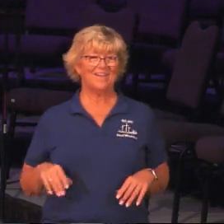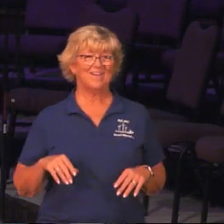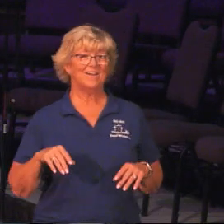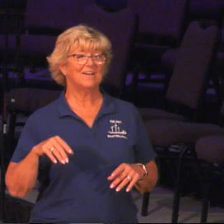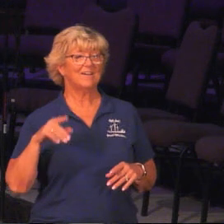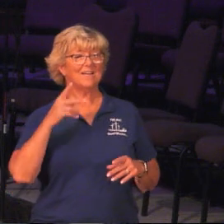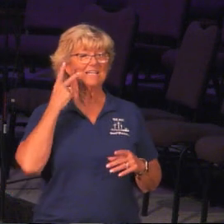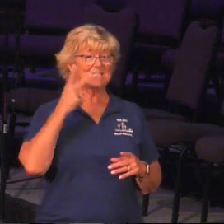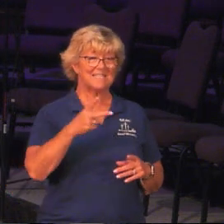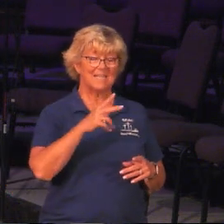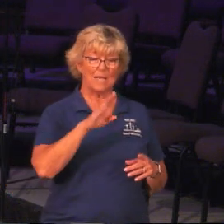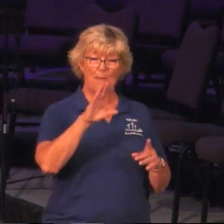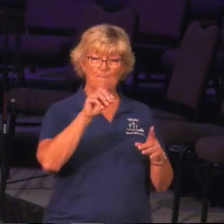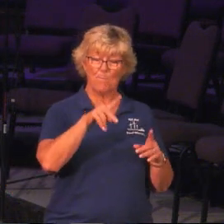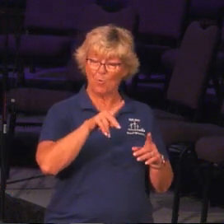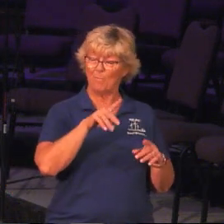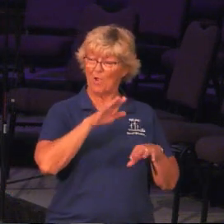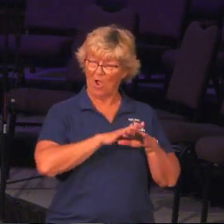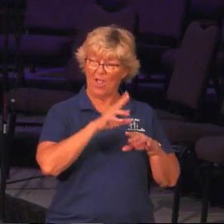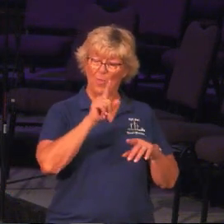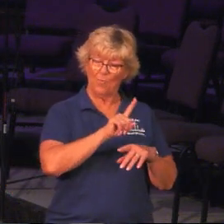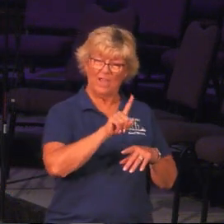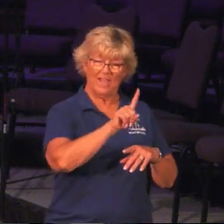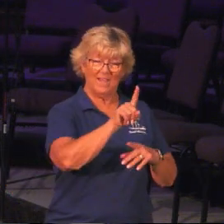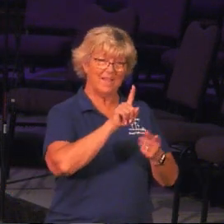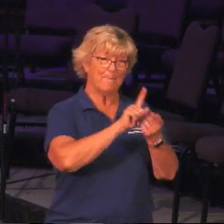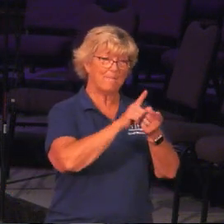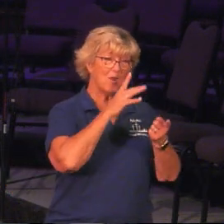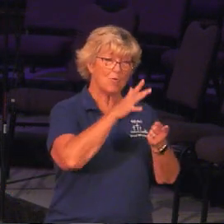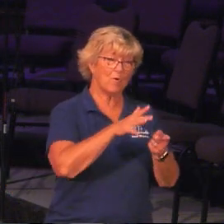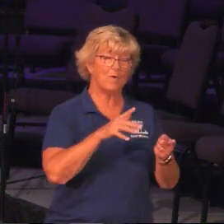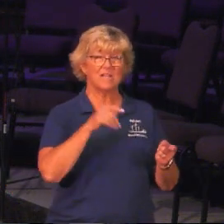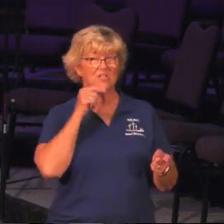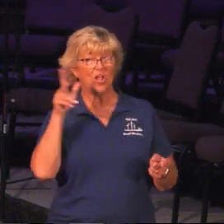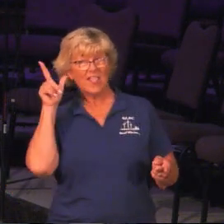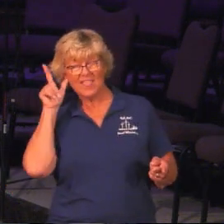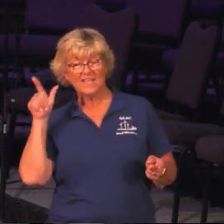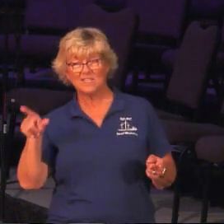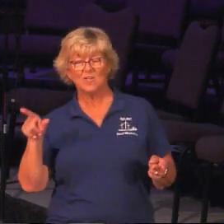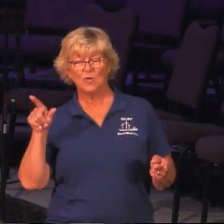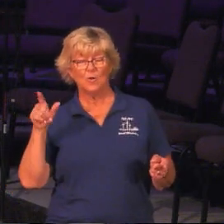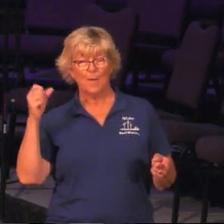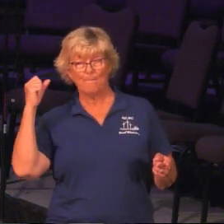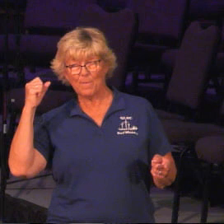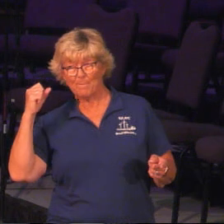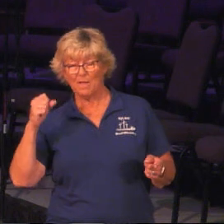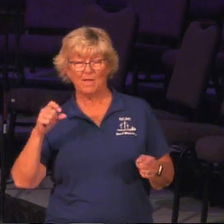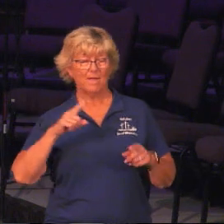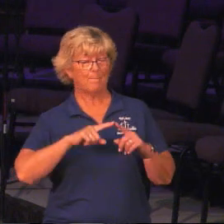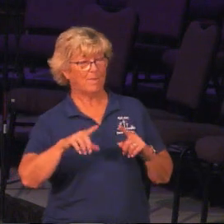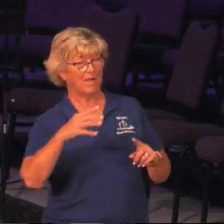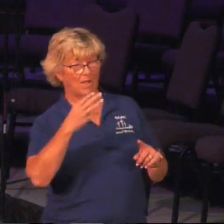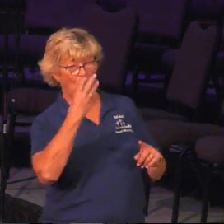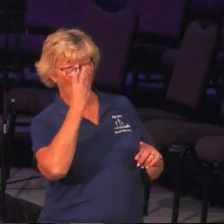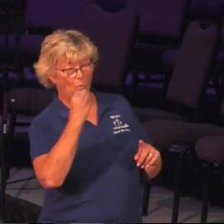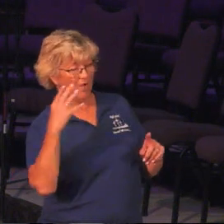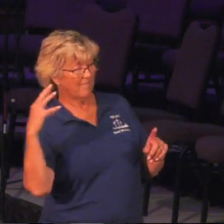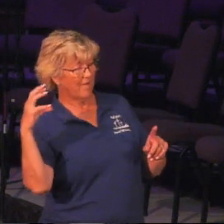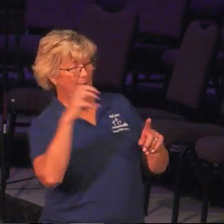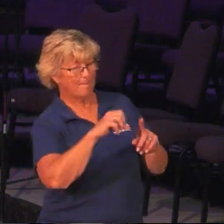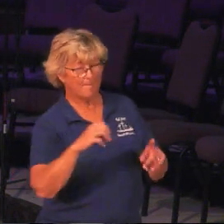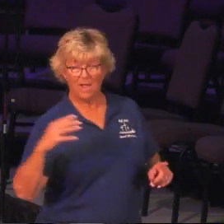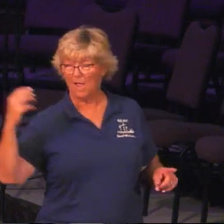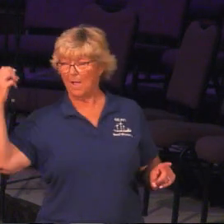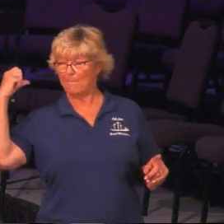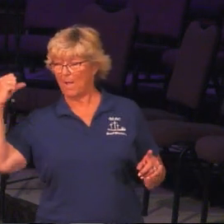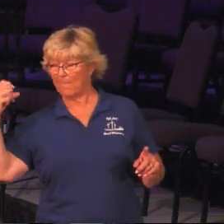to go see Grandma. Big Bad Wolf is waiting for her. She doesn't listen to Popeye, but right before the Big Bad Wolf pounces on her, Popeye